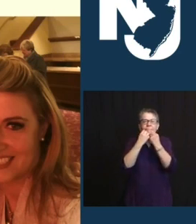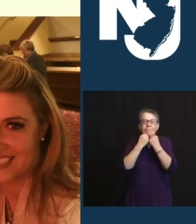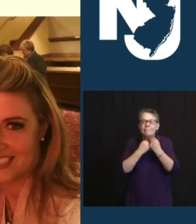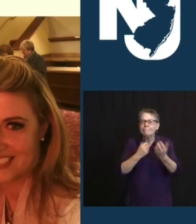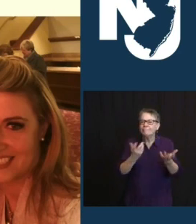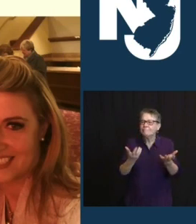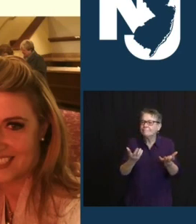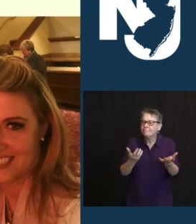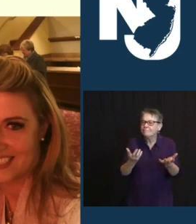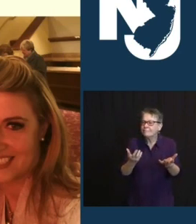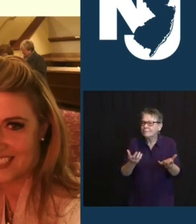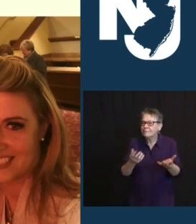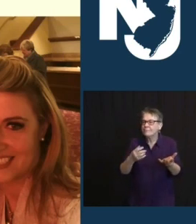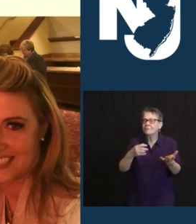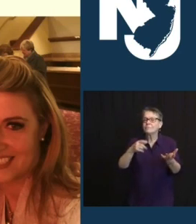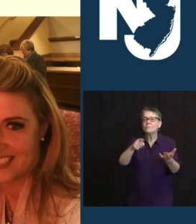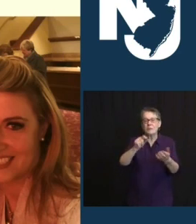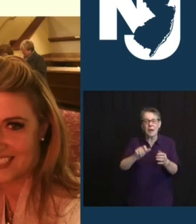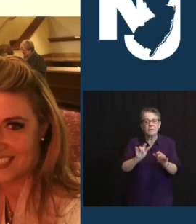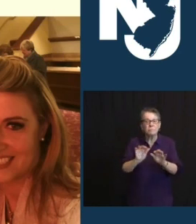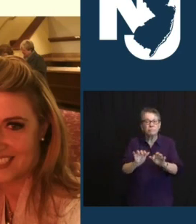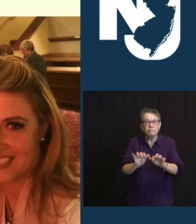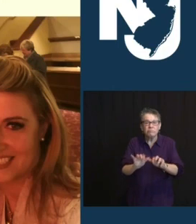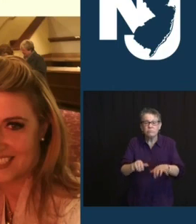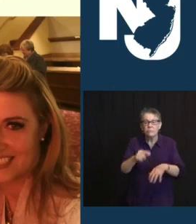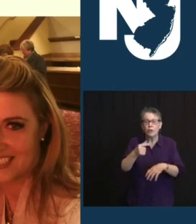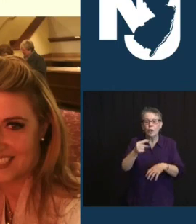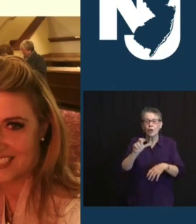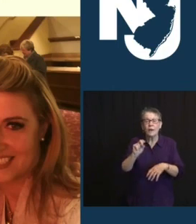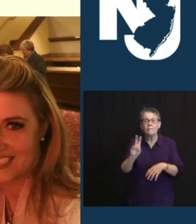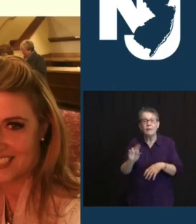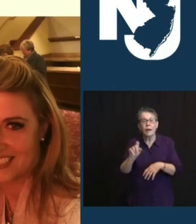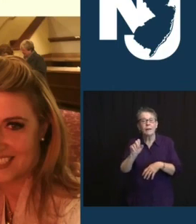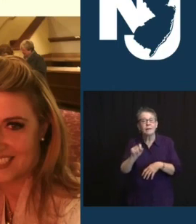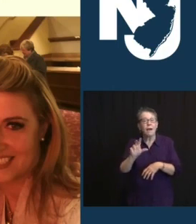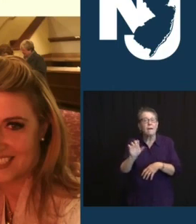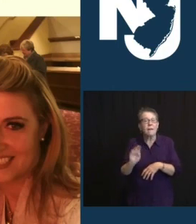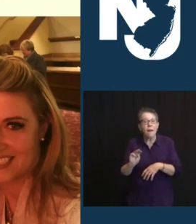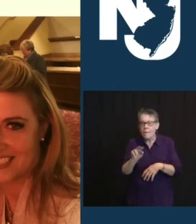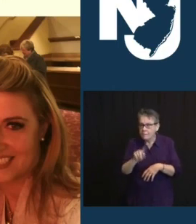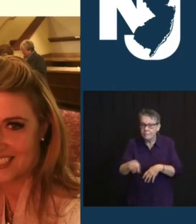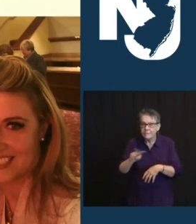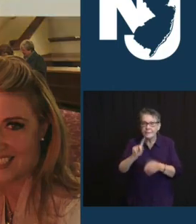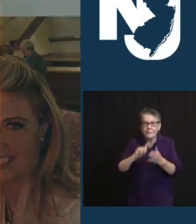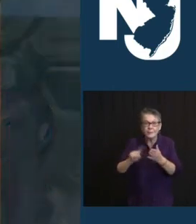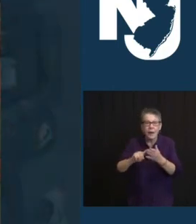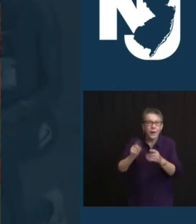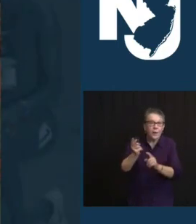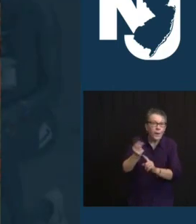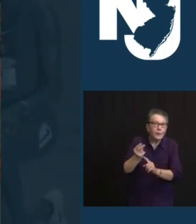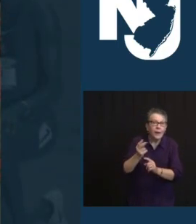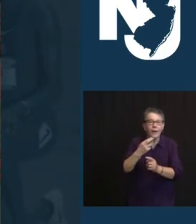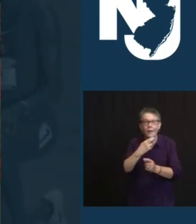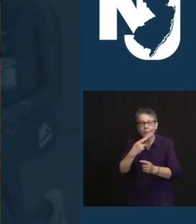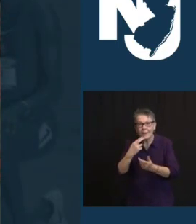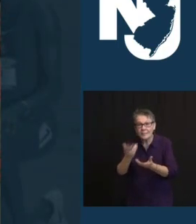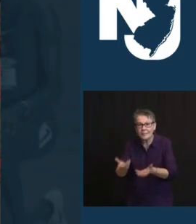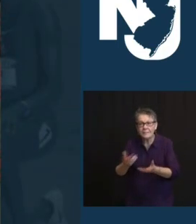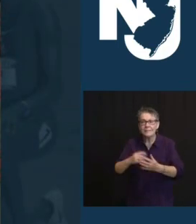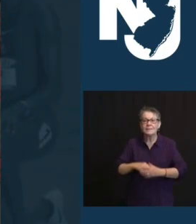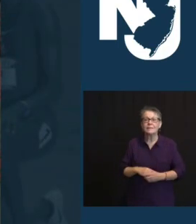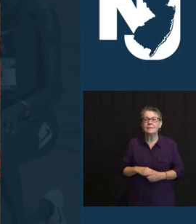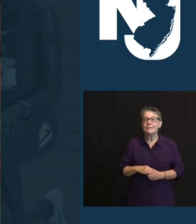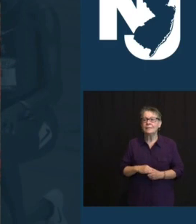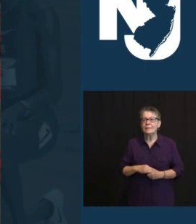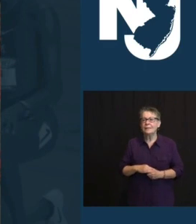OR CHECK THEM OUT AT 345 MAIN AVENUE IN BAYHEAD. NOW ONE LAST THING BEFORE I HAND THINGS OFF TO JUDY, AND THIS IS WAY